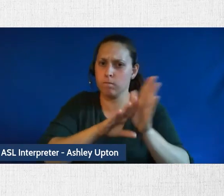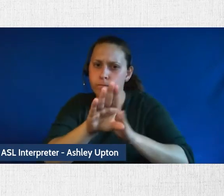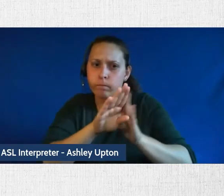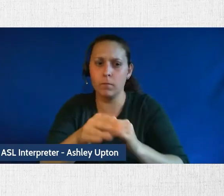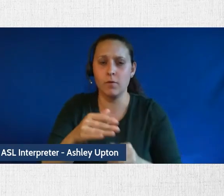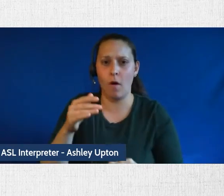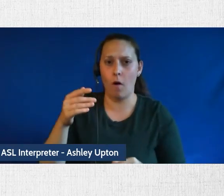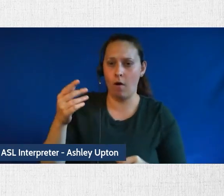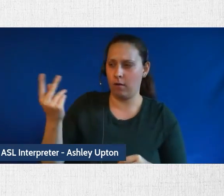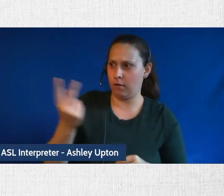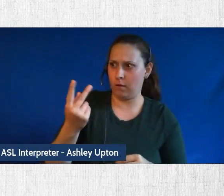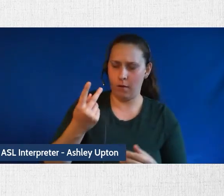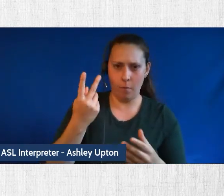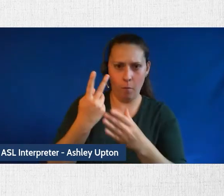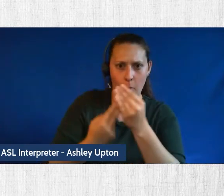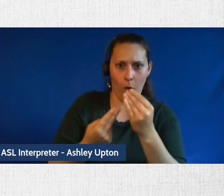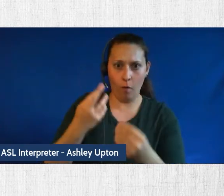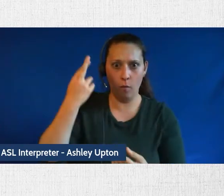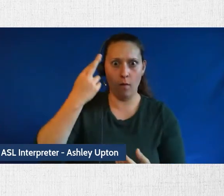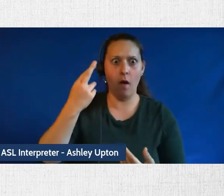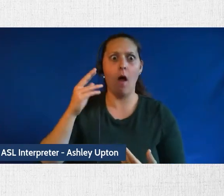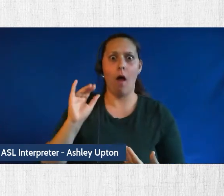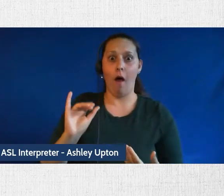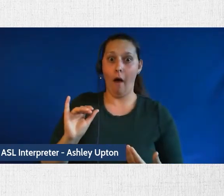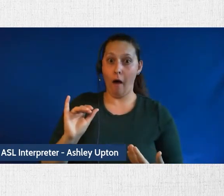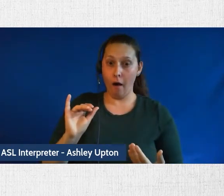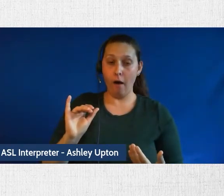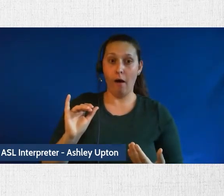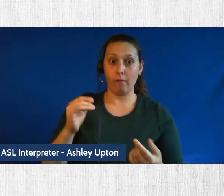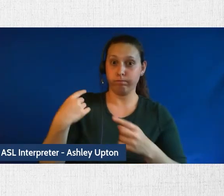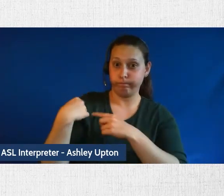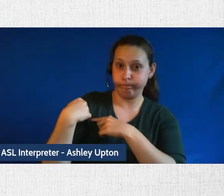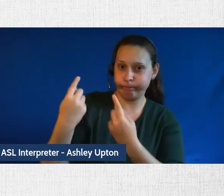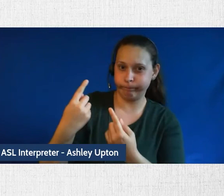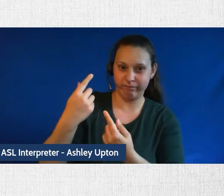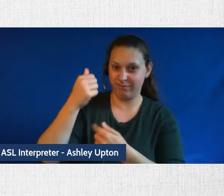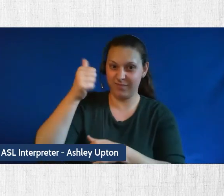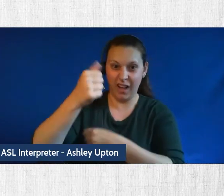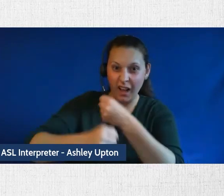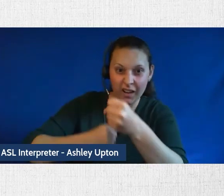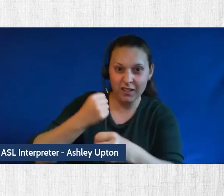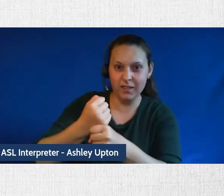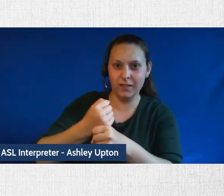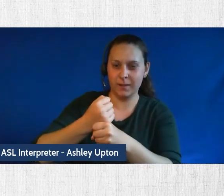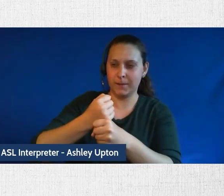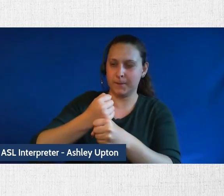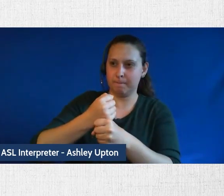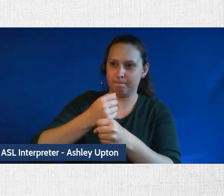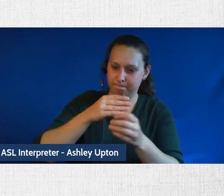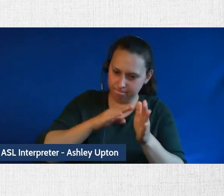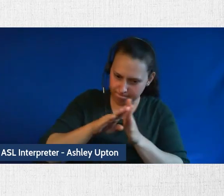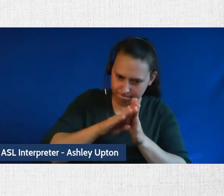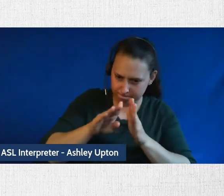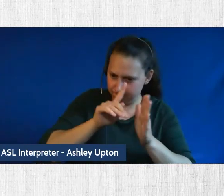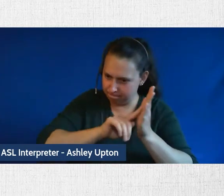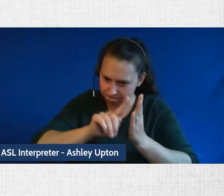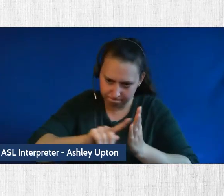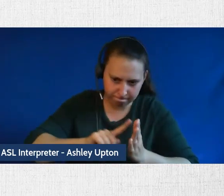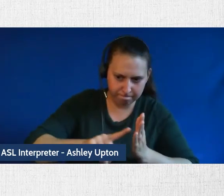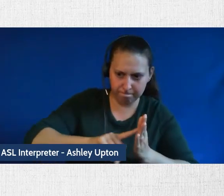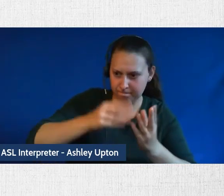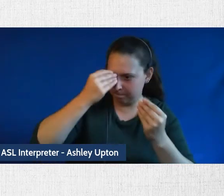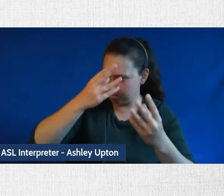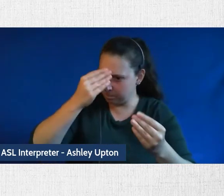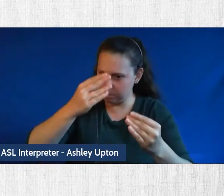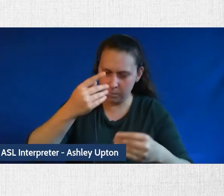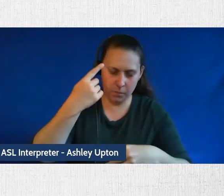came on is because we have been building over the last decade, lots of expertise in this area at Smith on applied analytics,